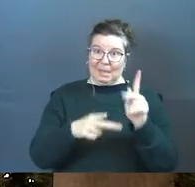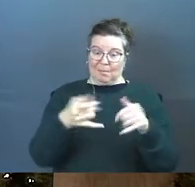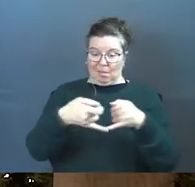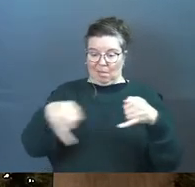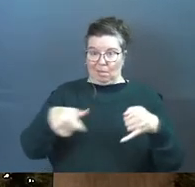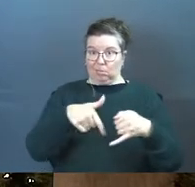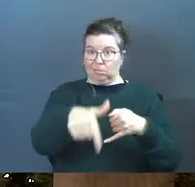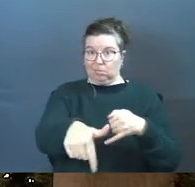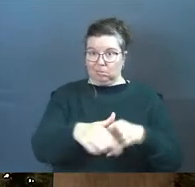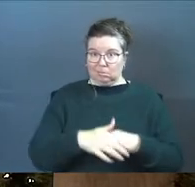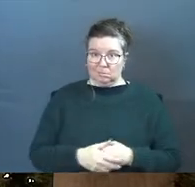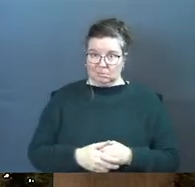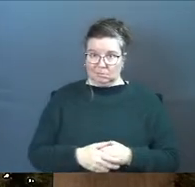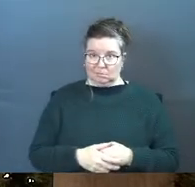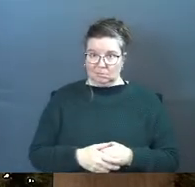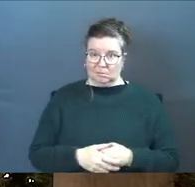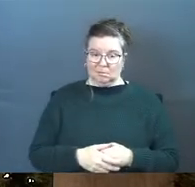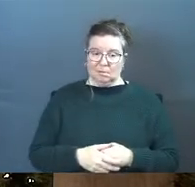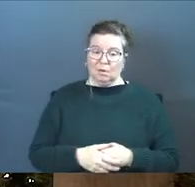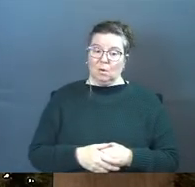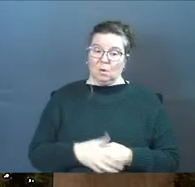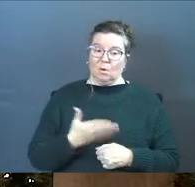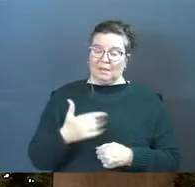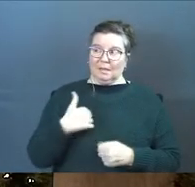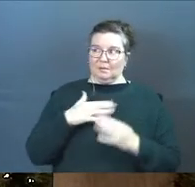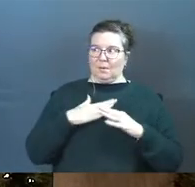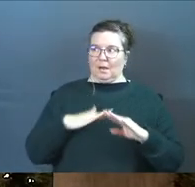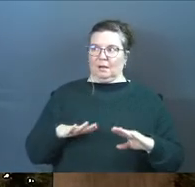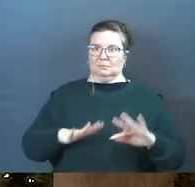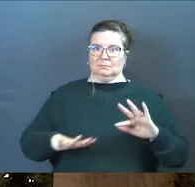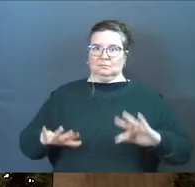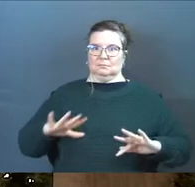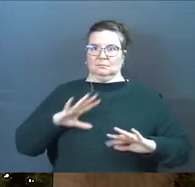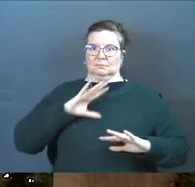cross certain lines. Well, everything just got quiet.